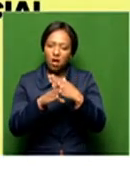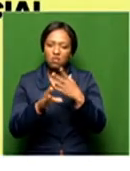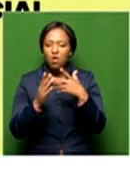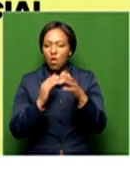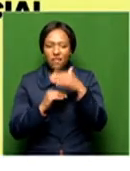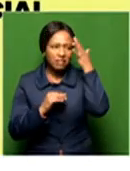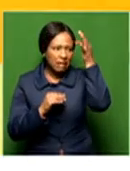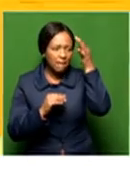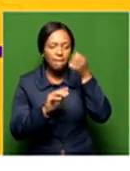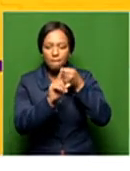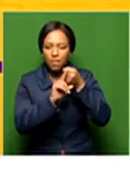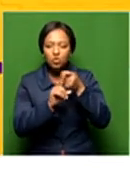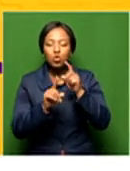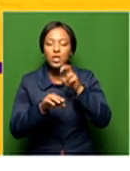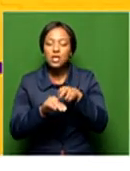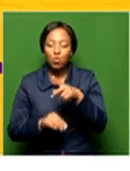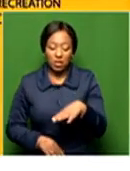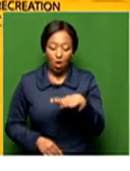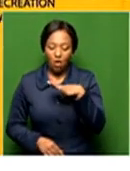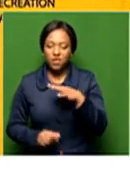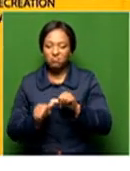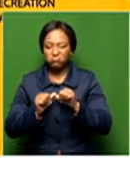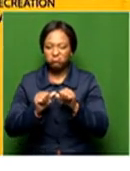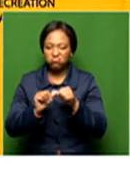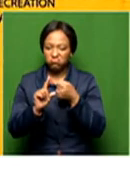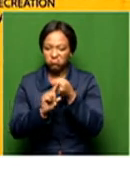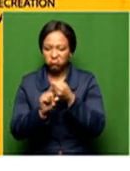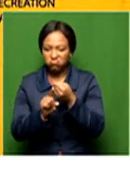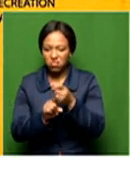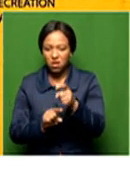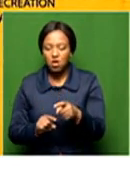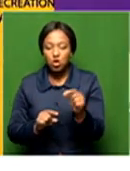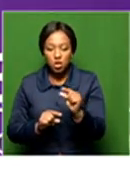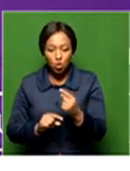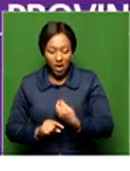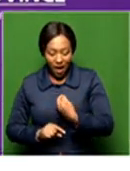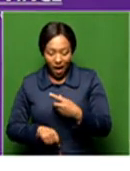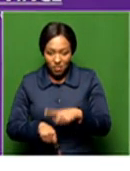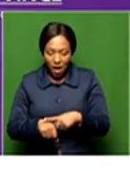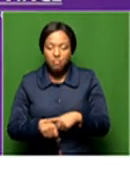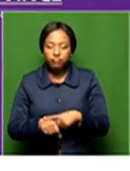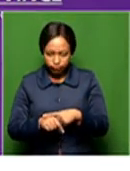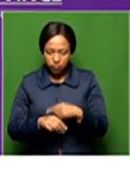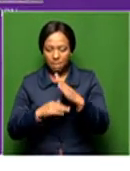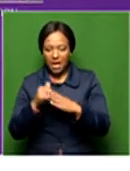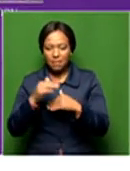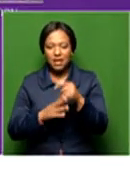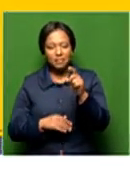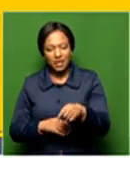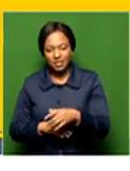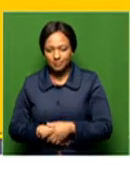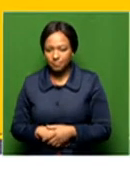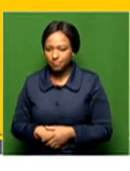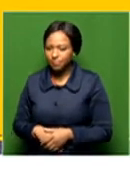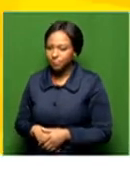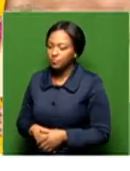dream that you want to, you do need that confidence. So the sooner we build that as a characteristic, the better. Yeah. So